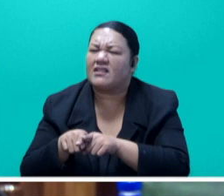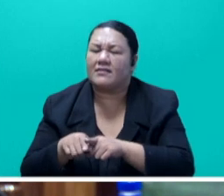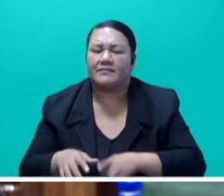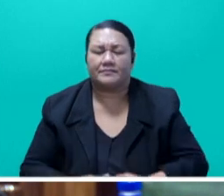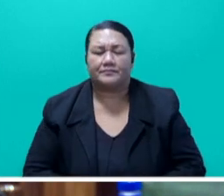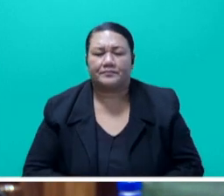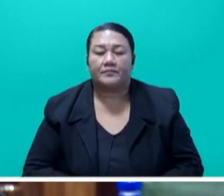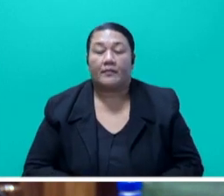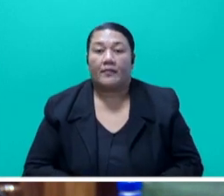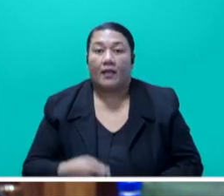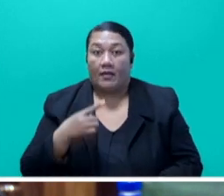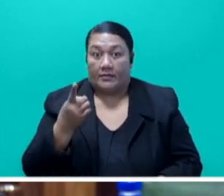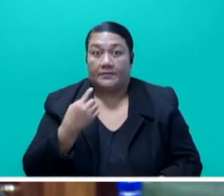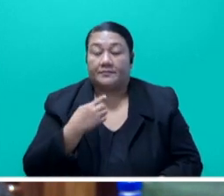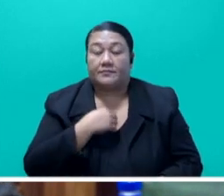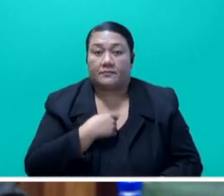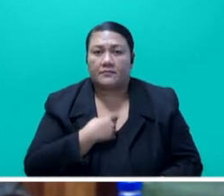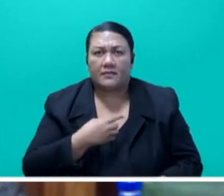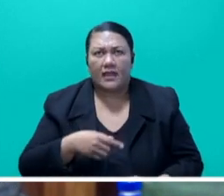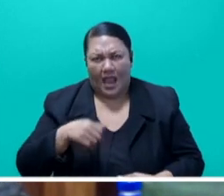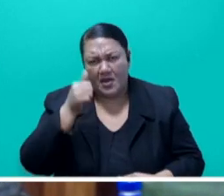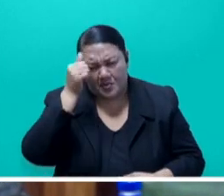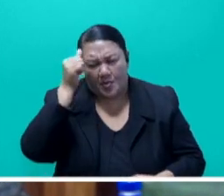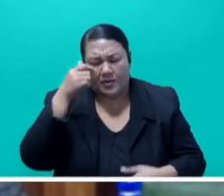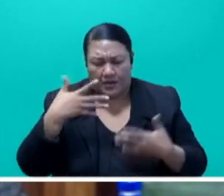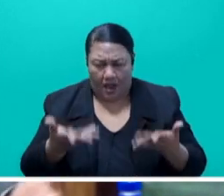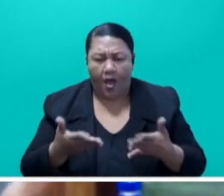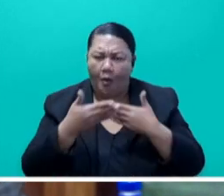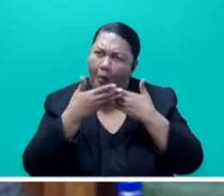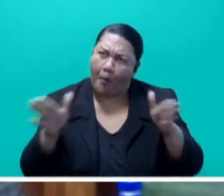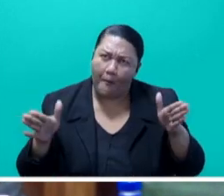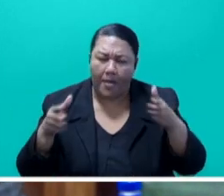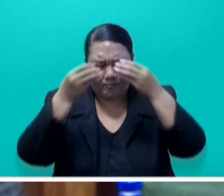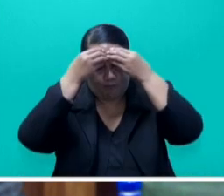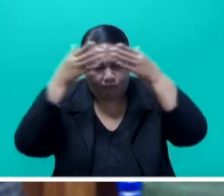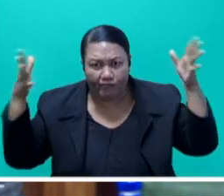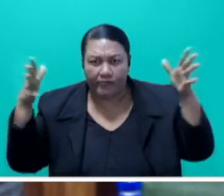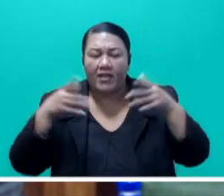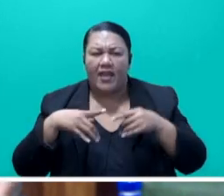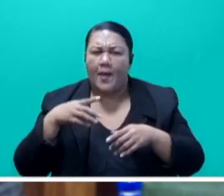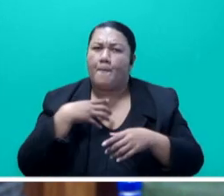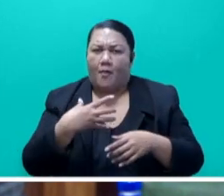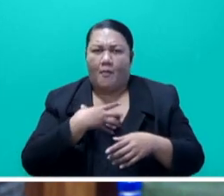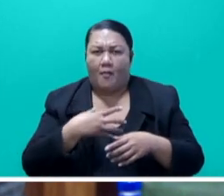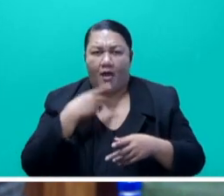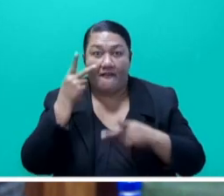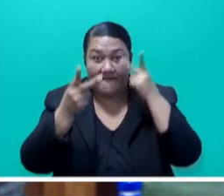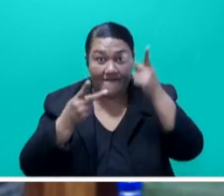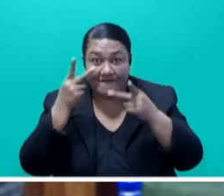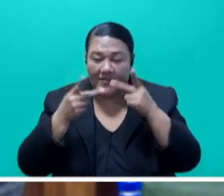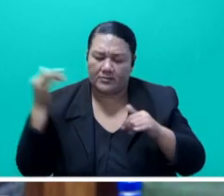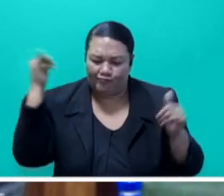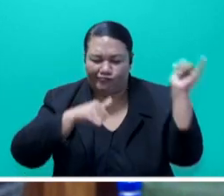every tourist who can get to Fiji a lot easier. Mr. Speaker, sir, the more we connect, the more we benefit. But Fiji